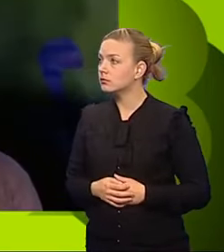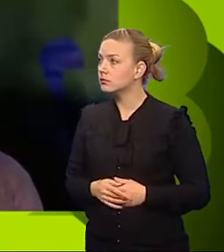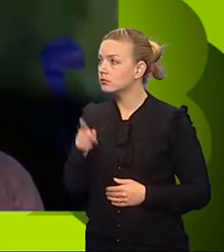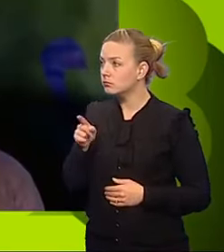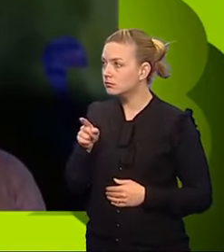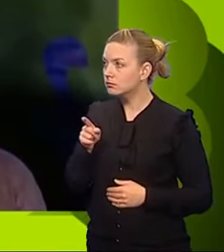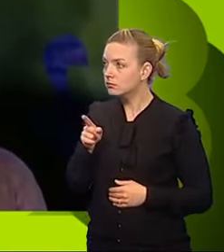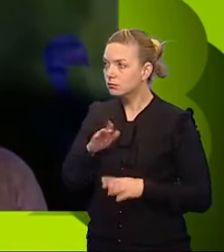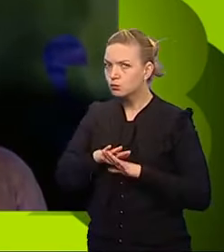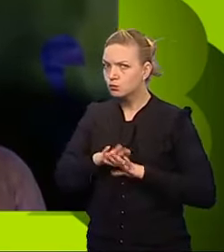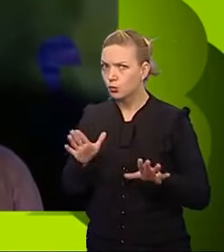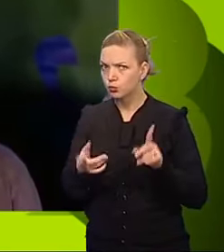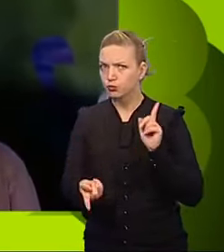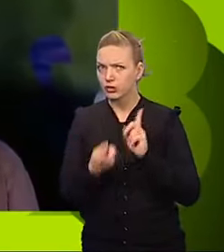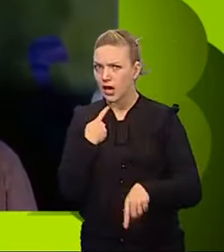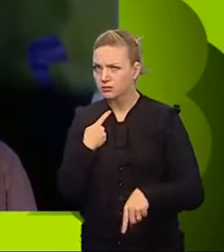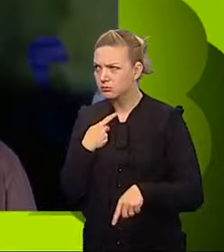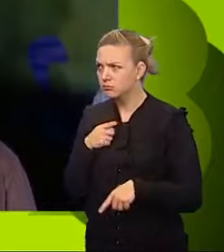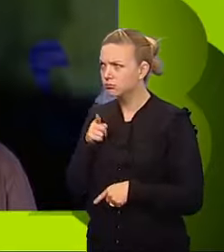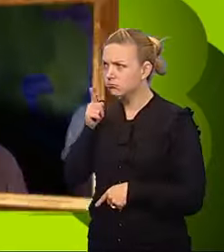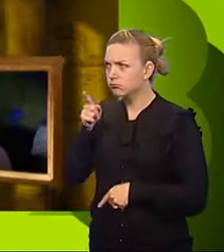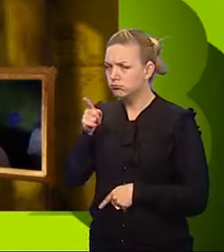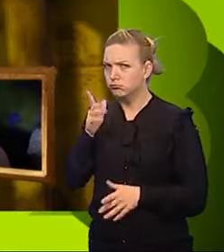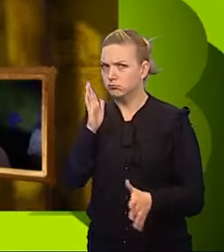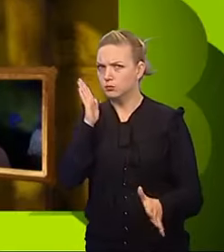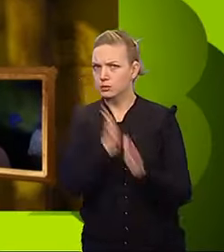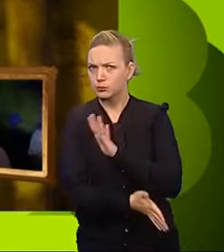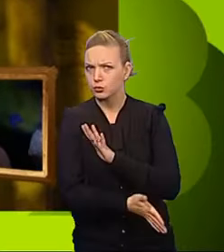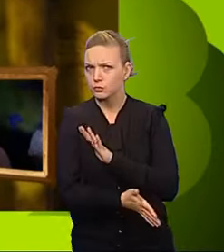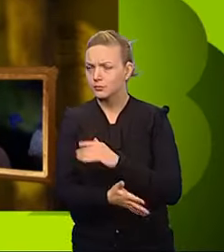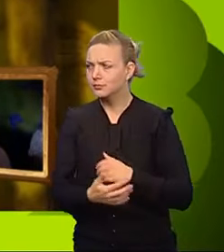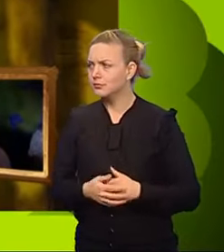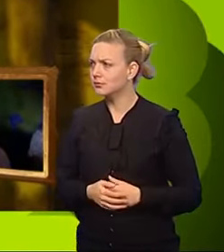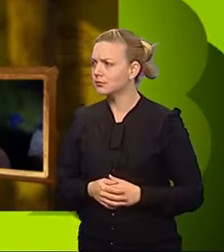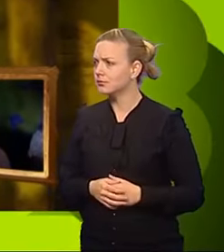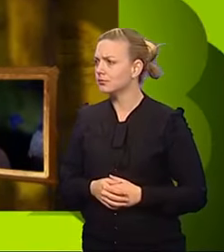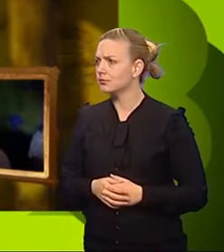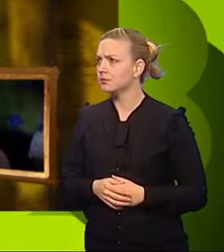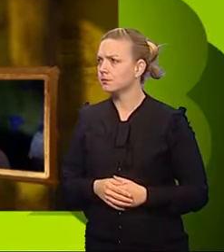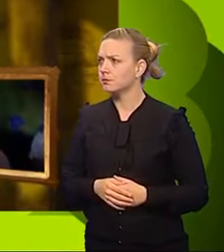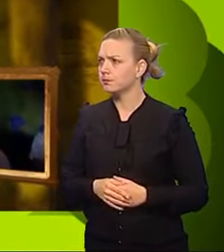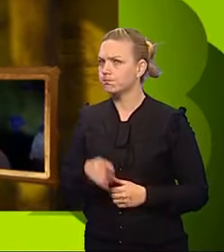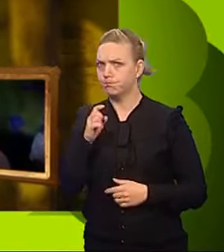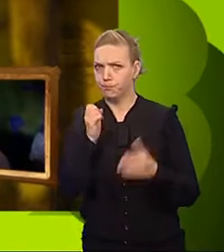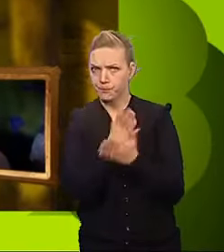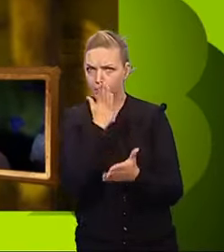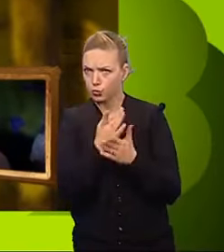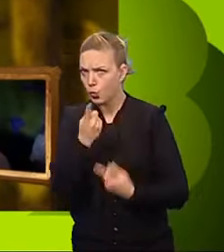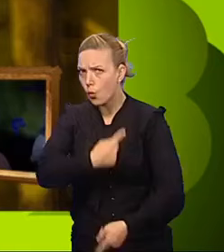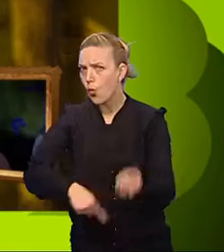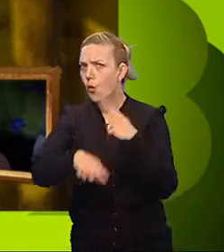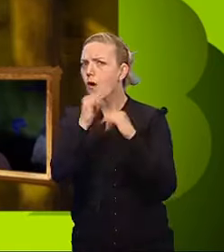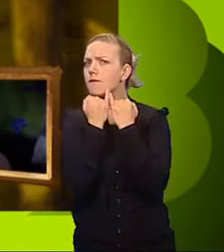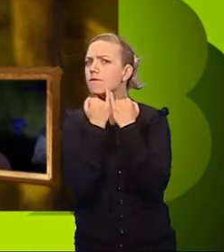do not react. You are the saboteur. It is your job to ensure your team